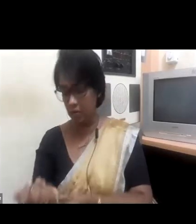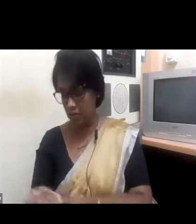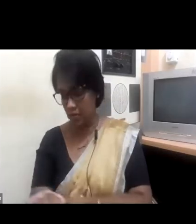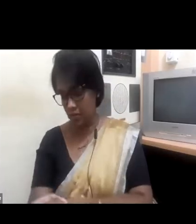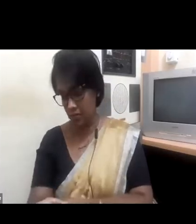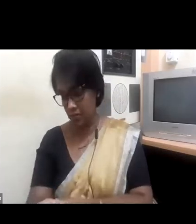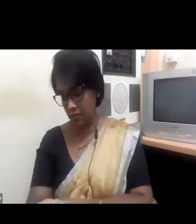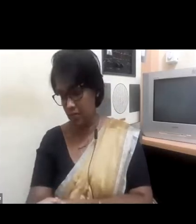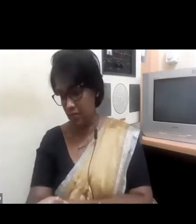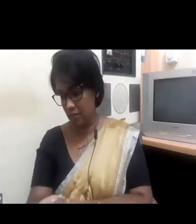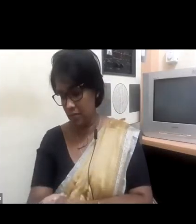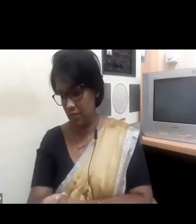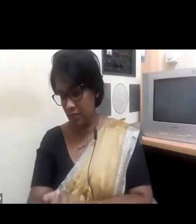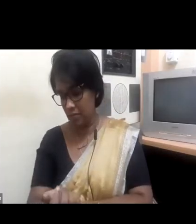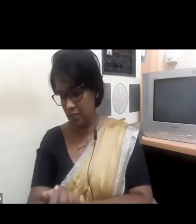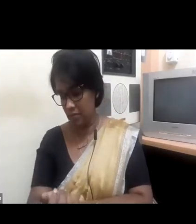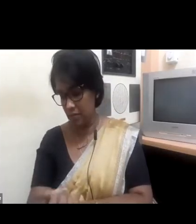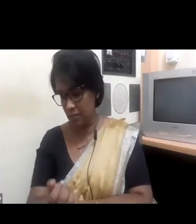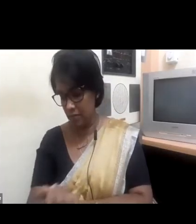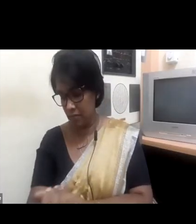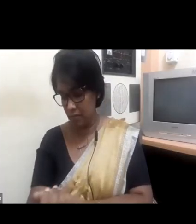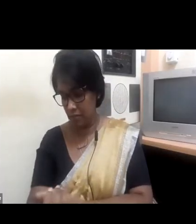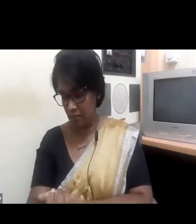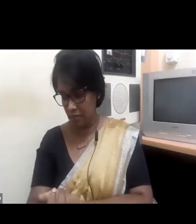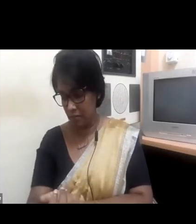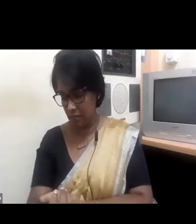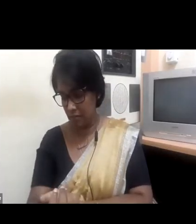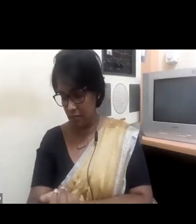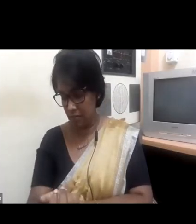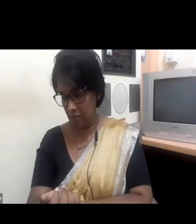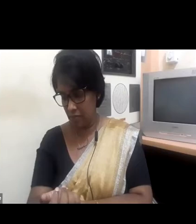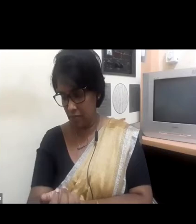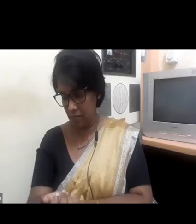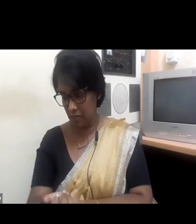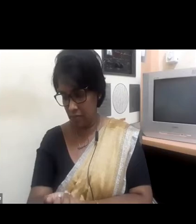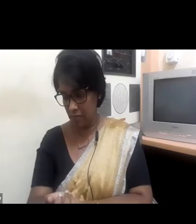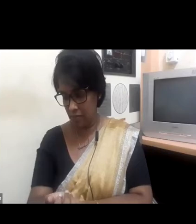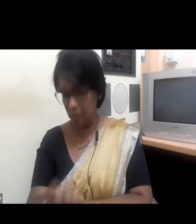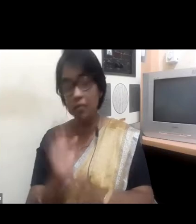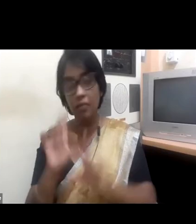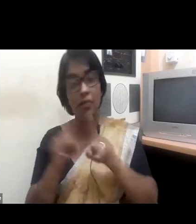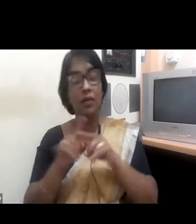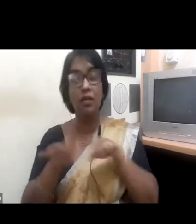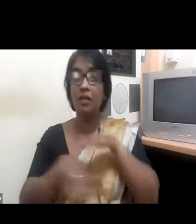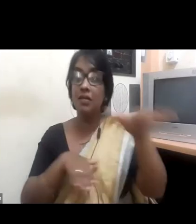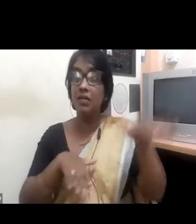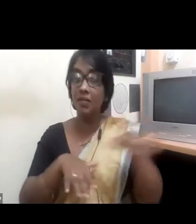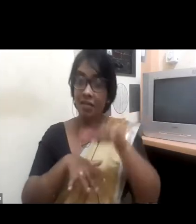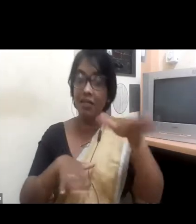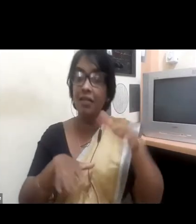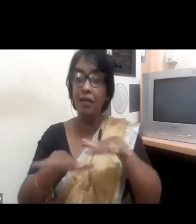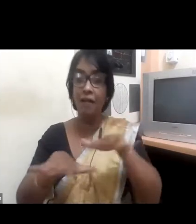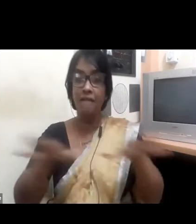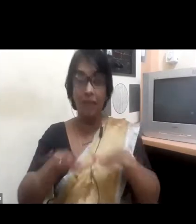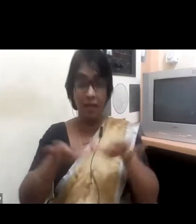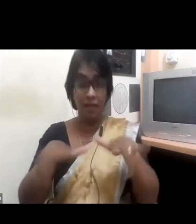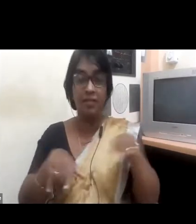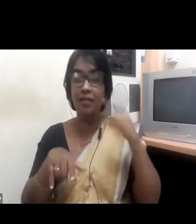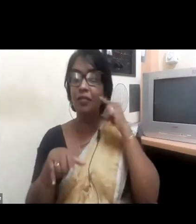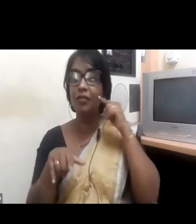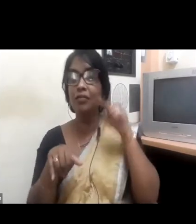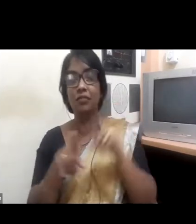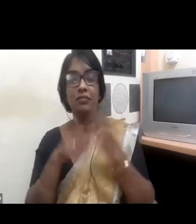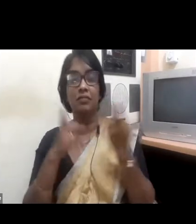still in recruitment, not only in Sri Lanka, but even globally, there is very much an all-boys network in